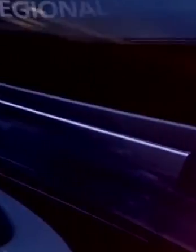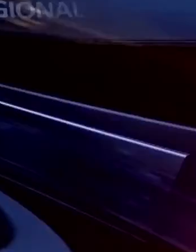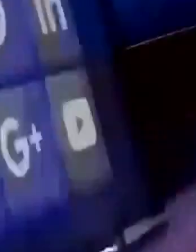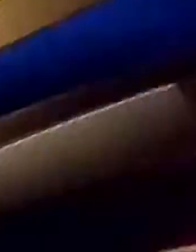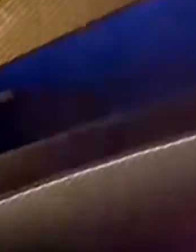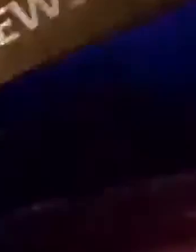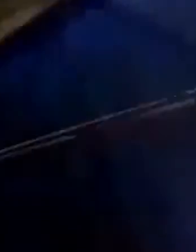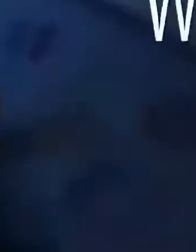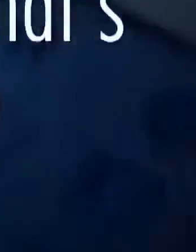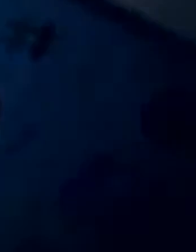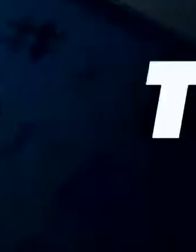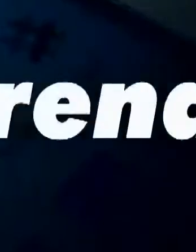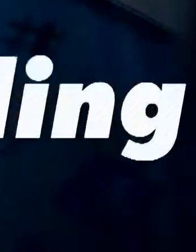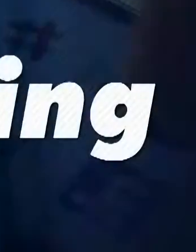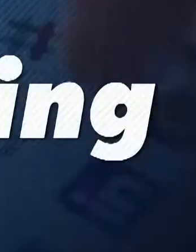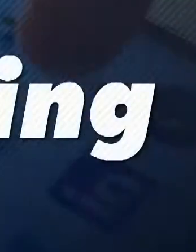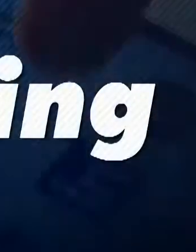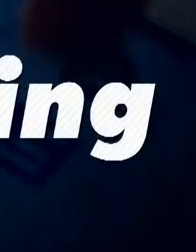family.